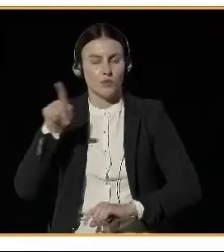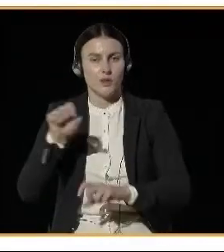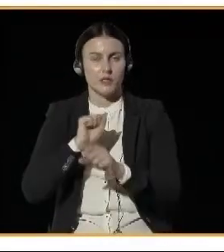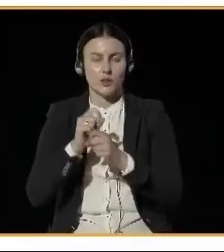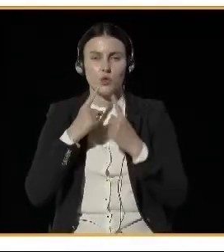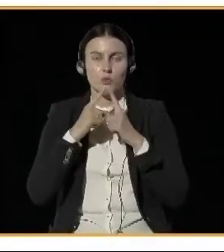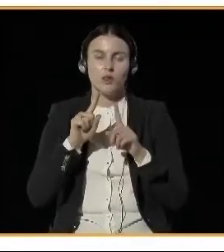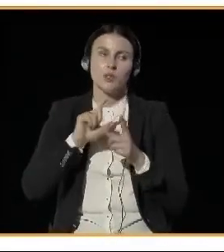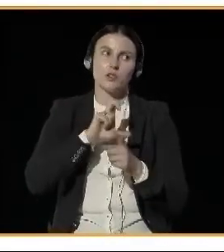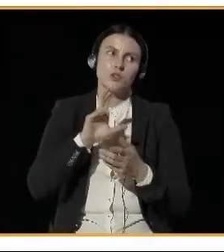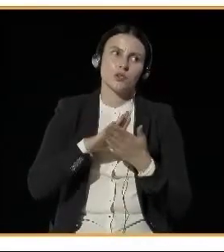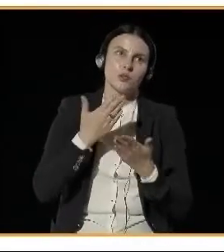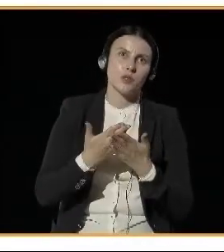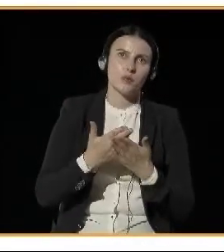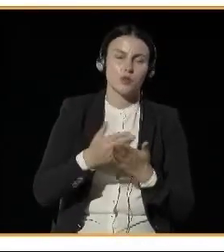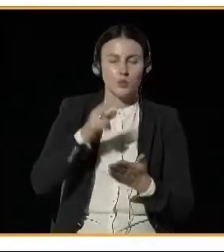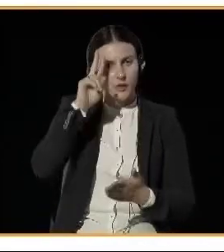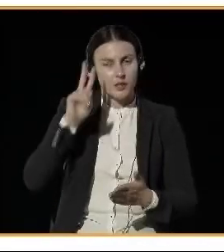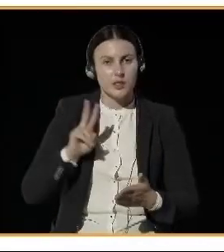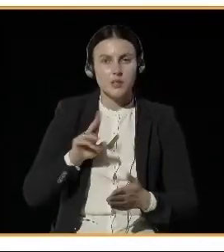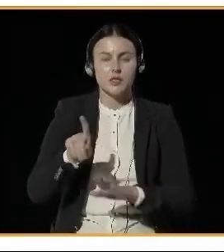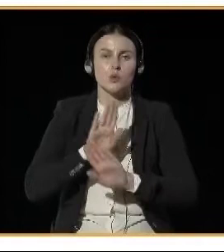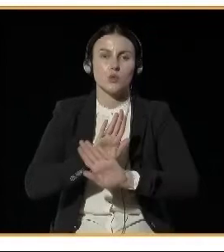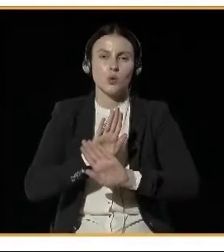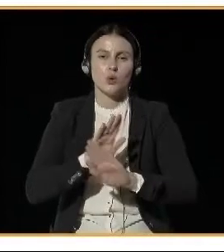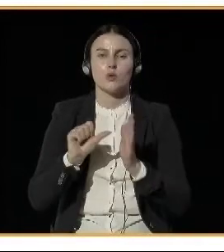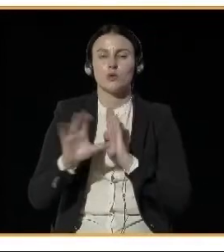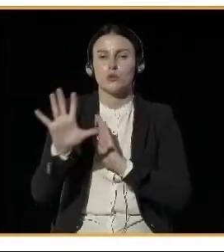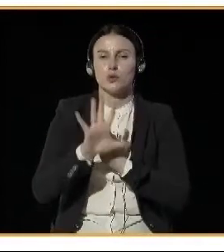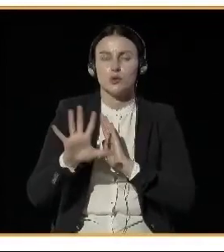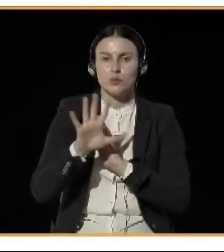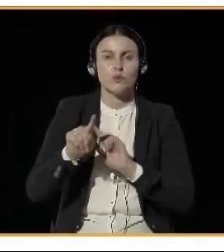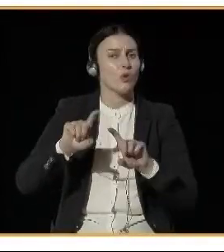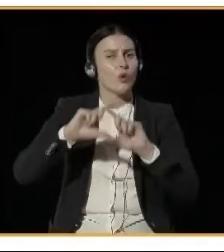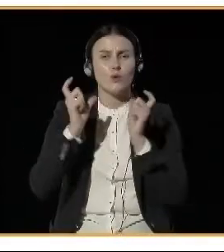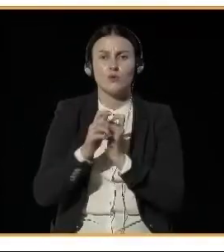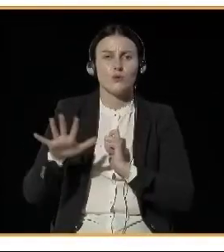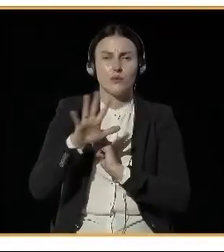municipalities in their work with air quality. Next.